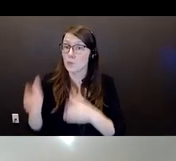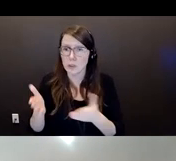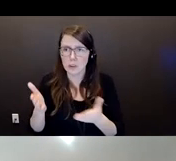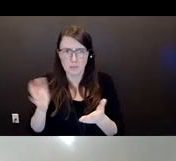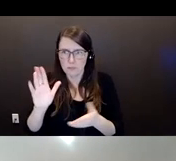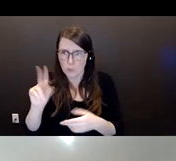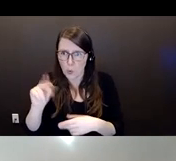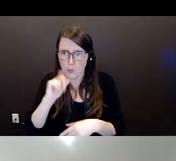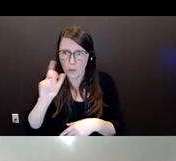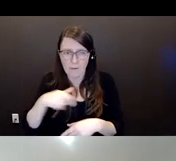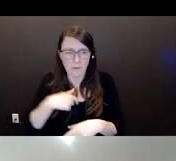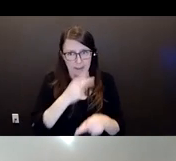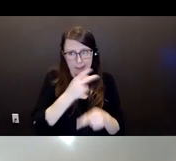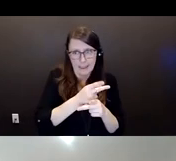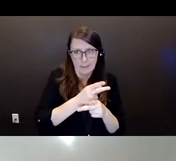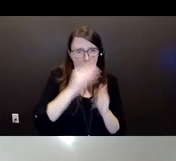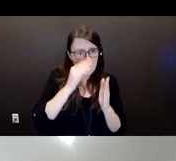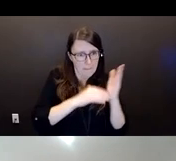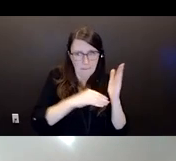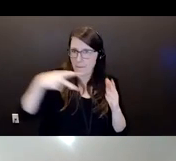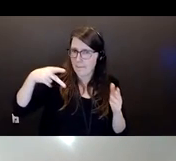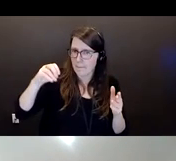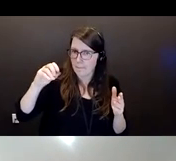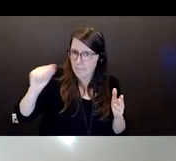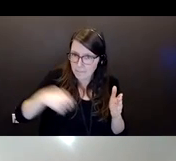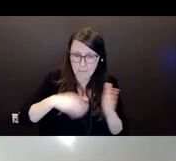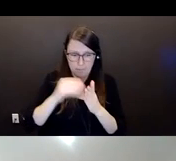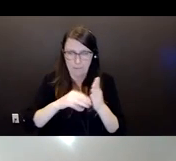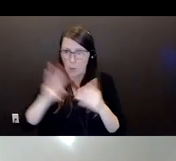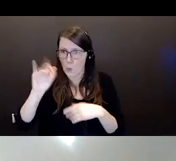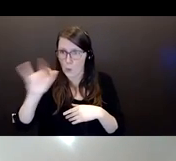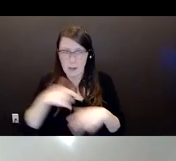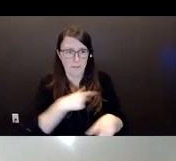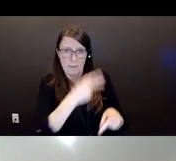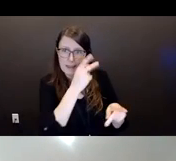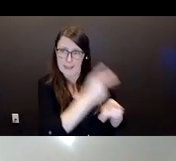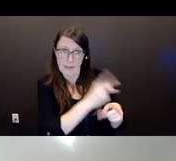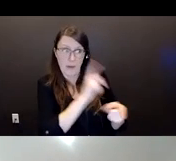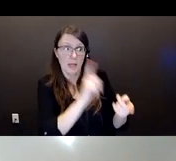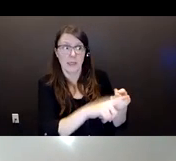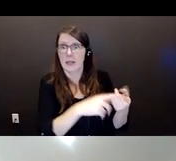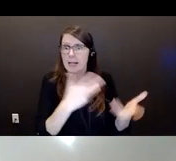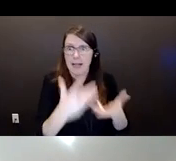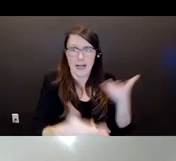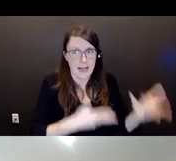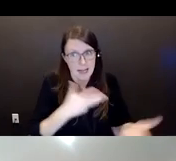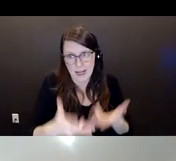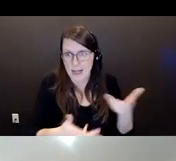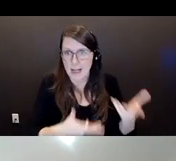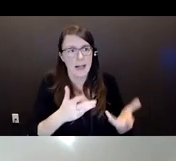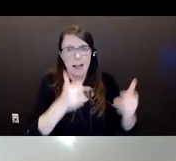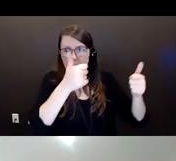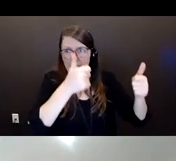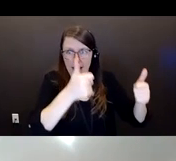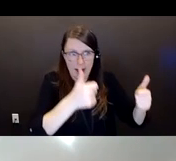prosecute, we have to look at cognitivity. Were you cognitively aware at the time that activity